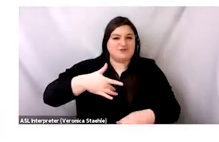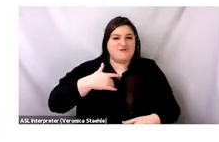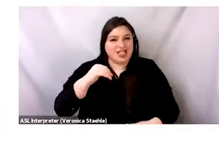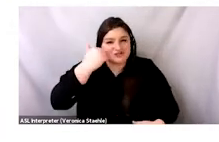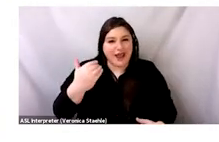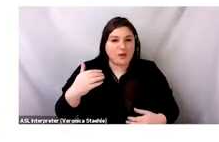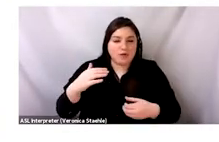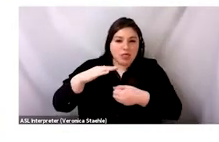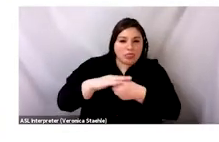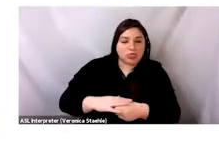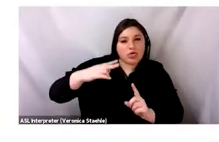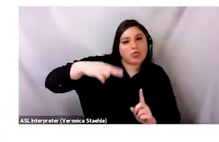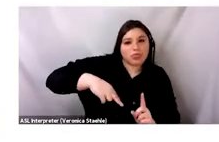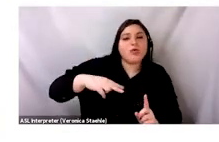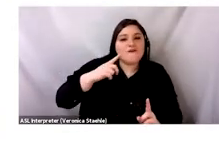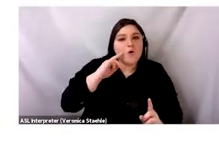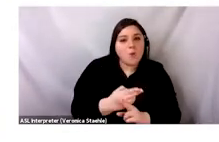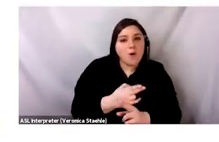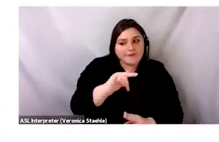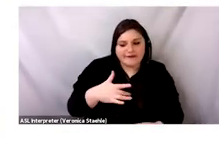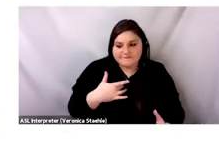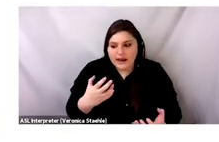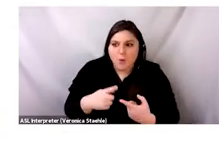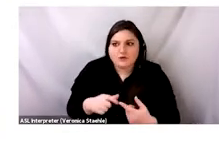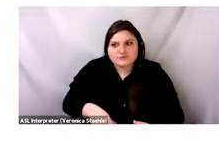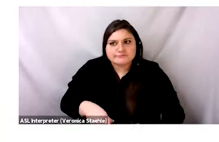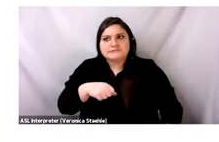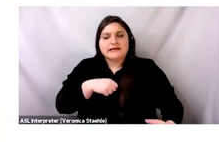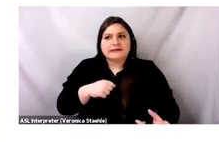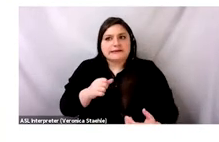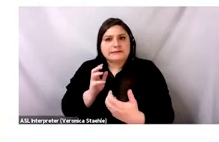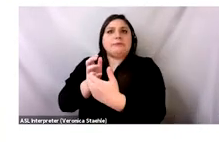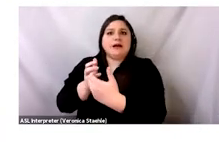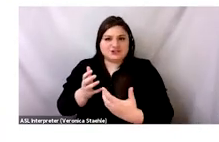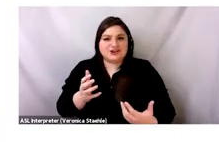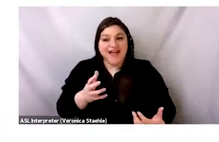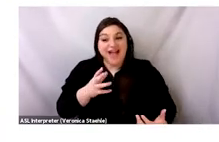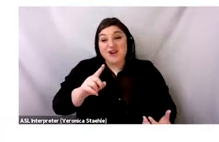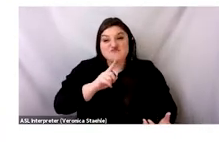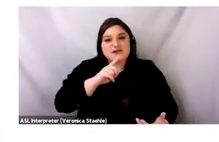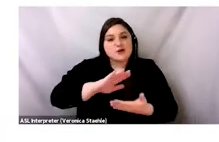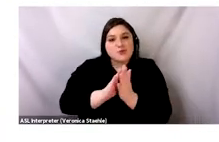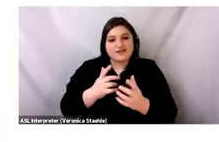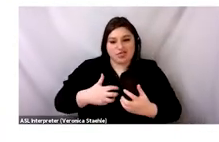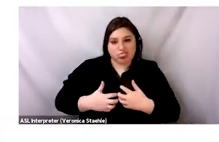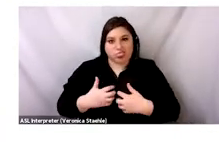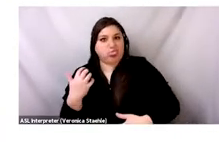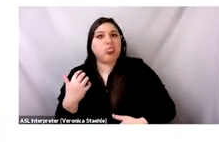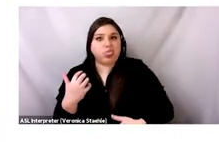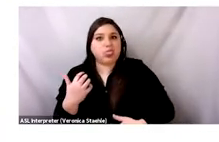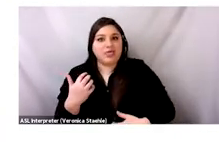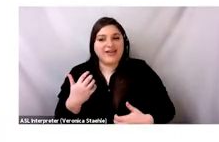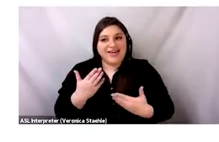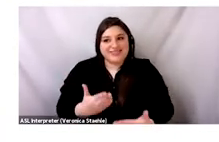You end up passing on to your kids, and your kids pass on to their grandkids, and their grandkids pass on to their grandkids. And before you know,